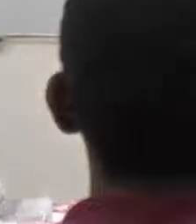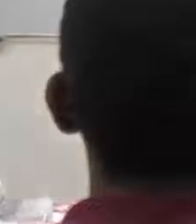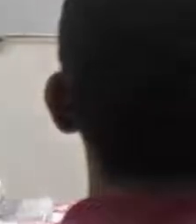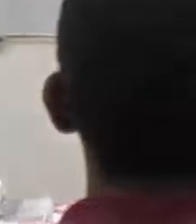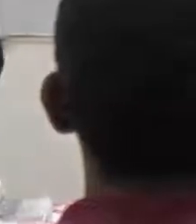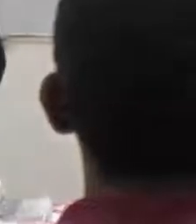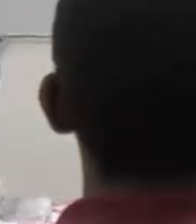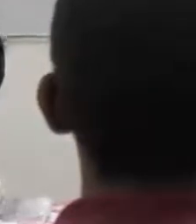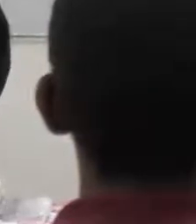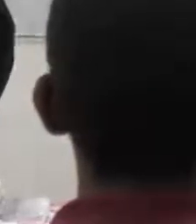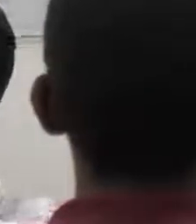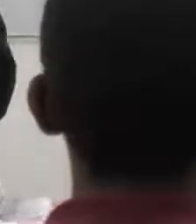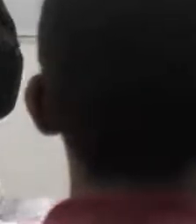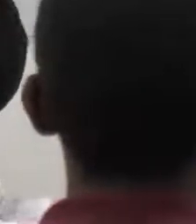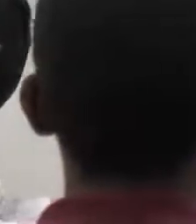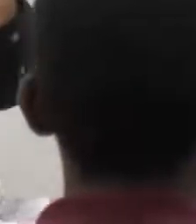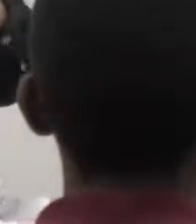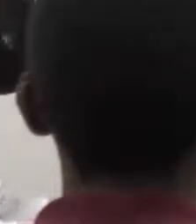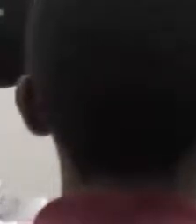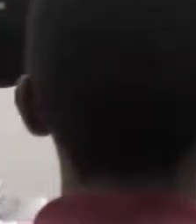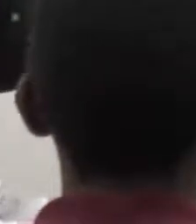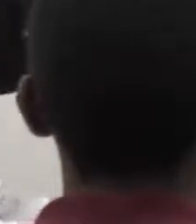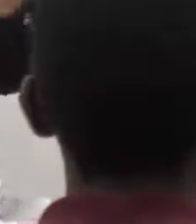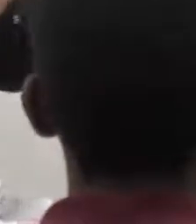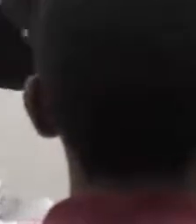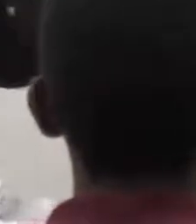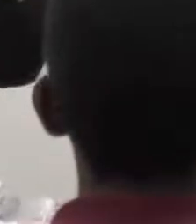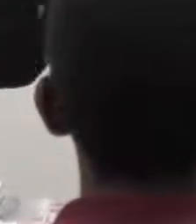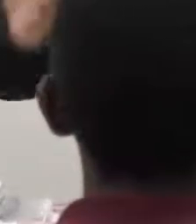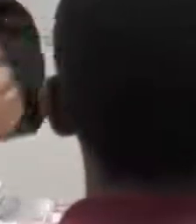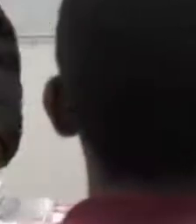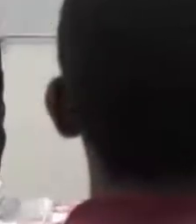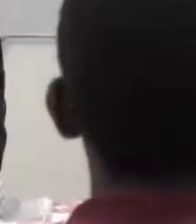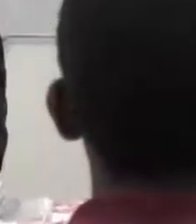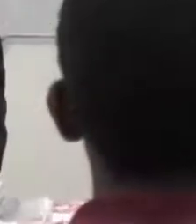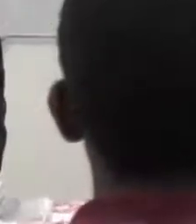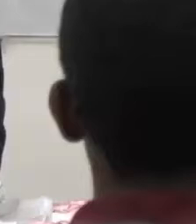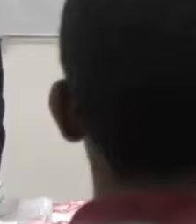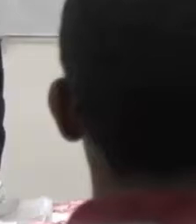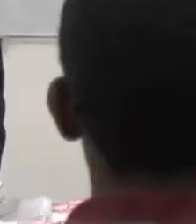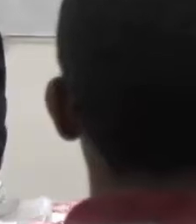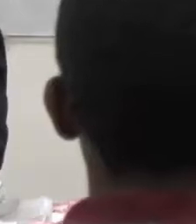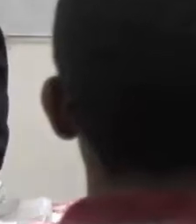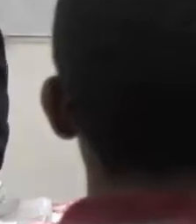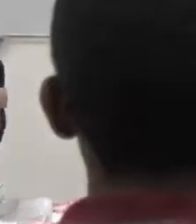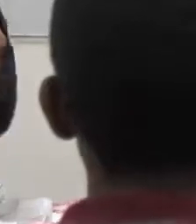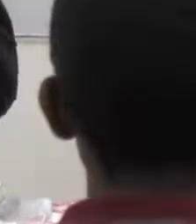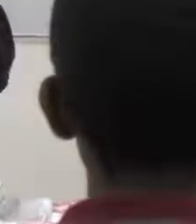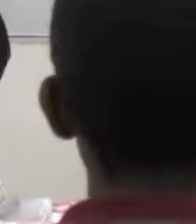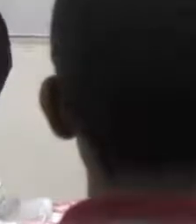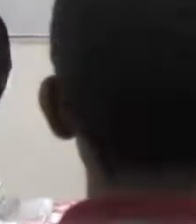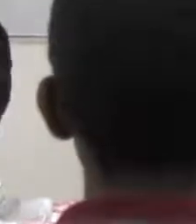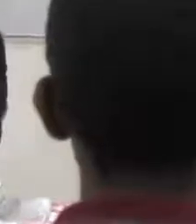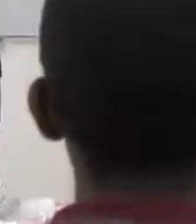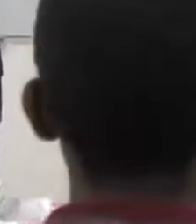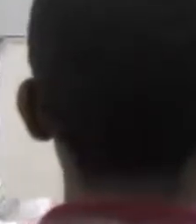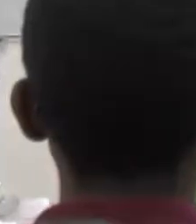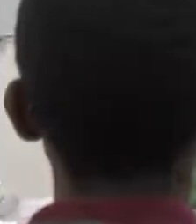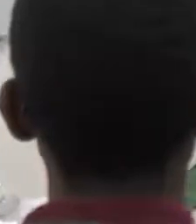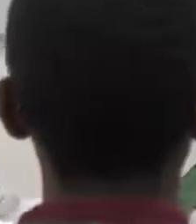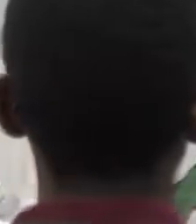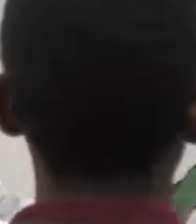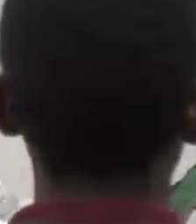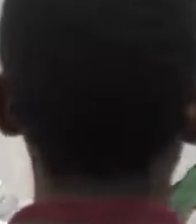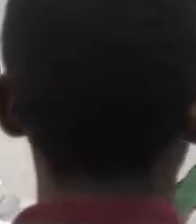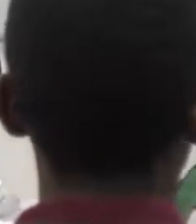this open door in which we live experience of cures, deliverances, salvation day after day. The